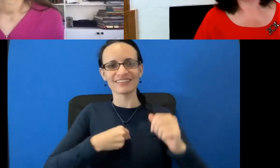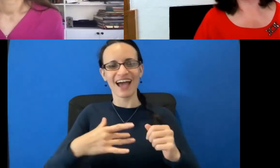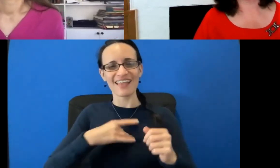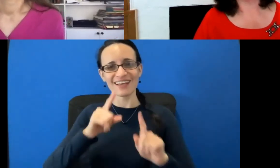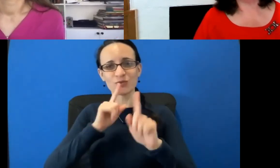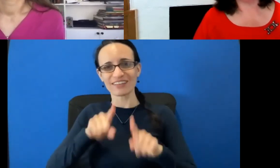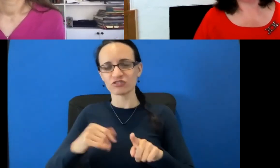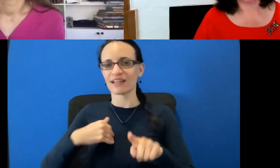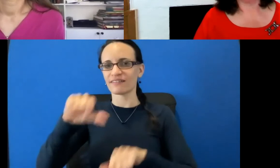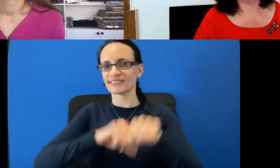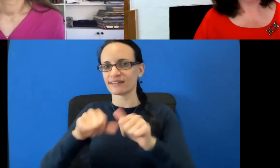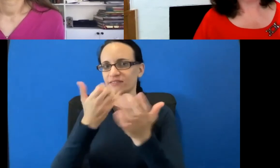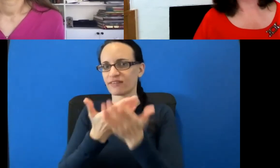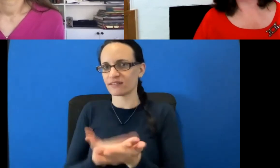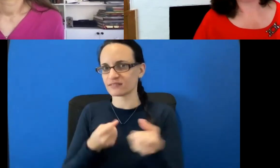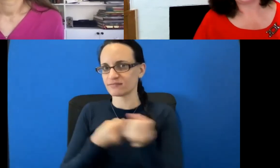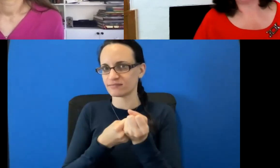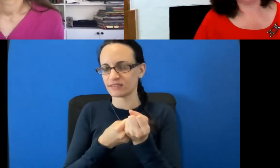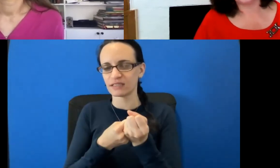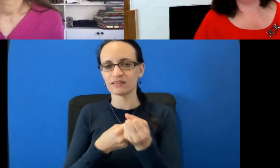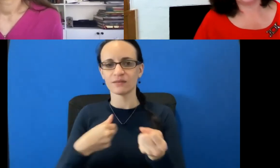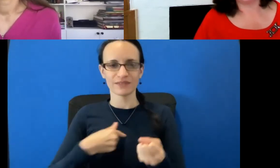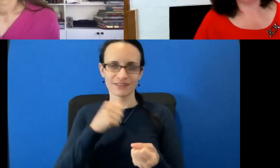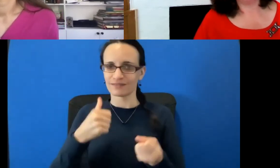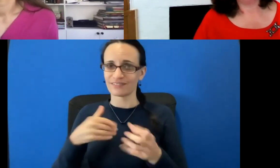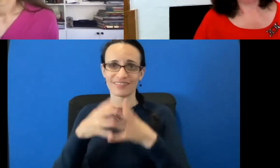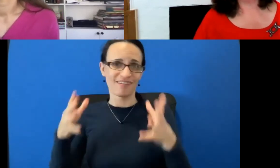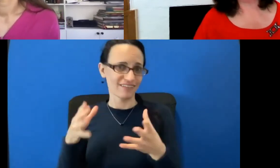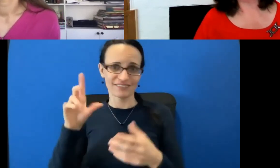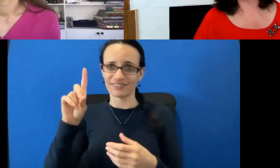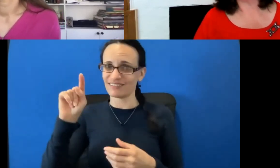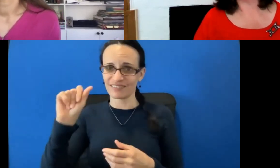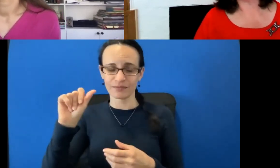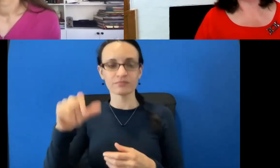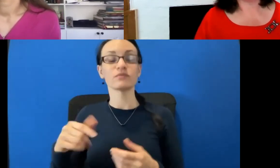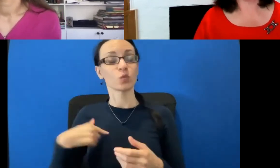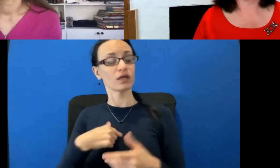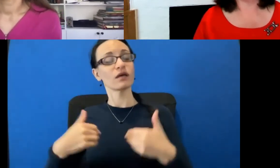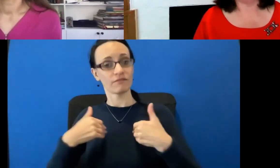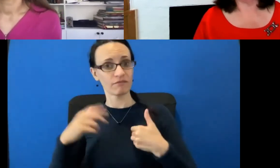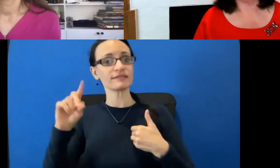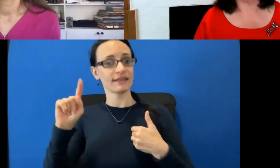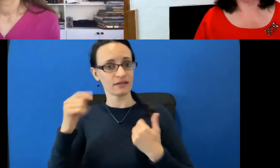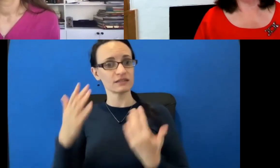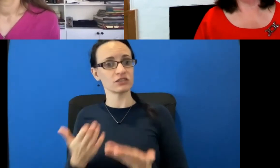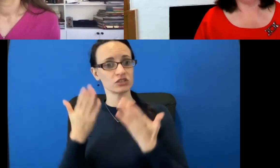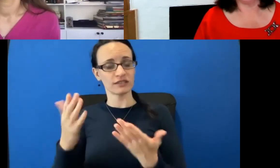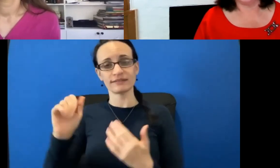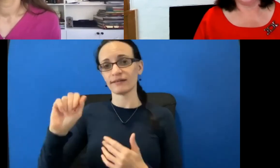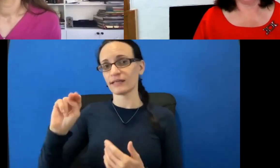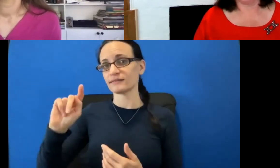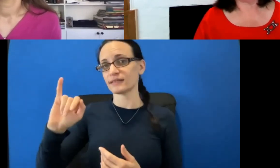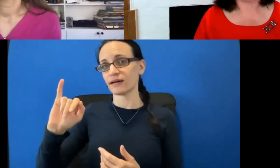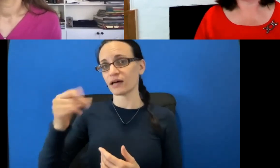based with scientific data. We don't have a lot of data. We do have data that suggests that these antiperspirants